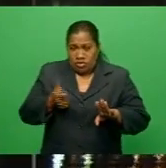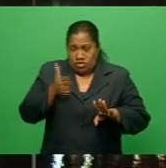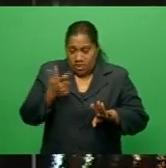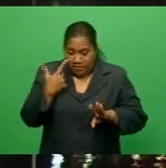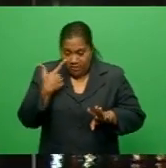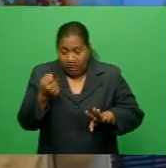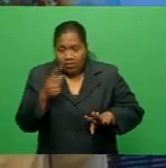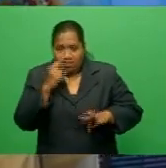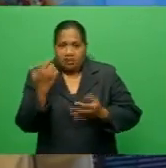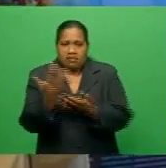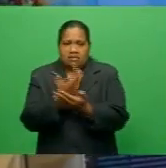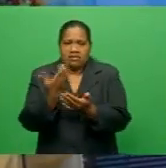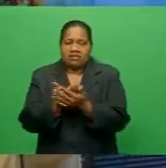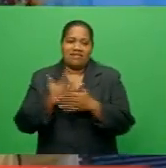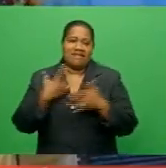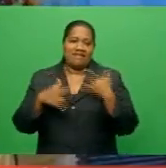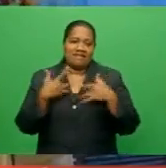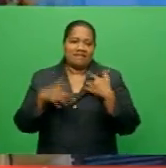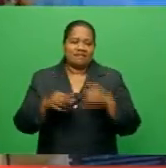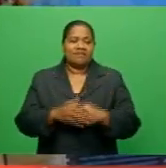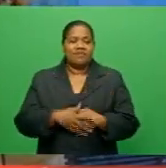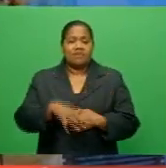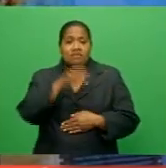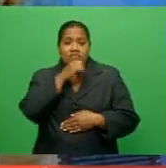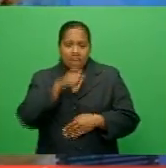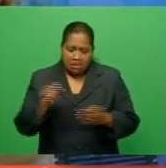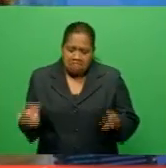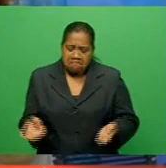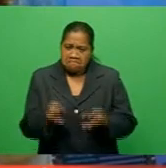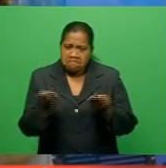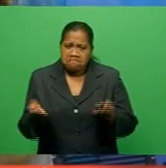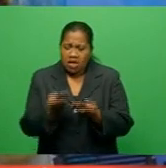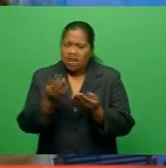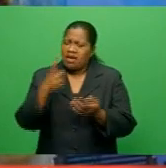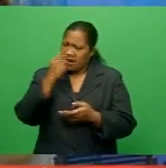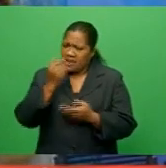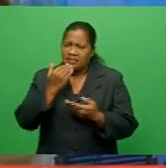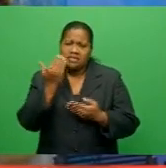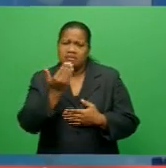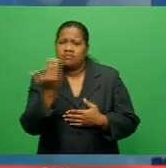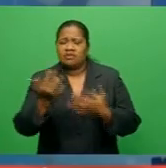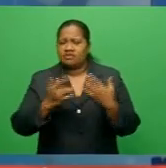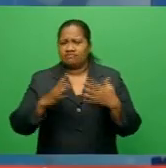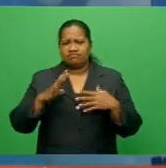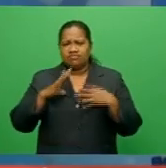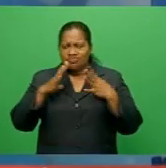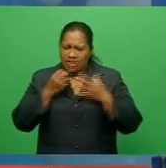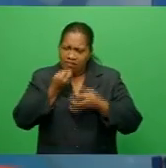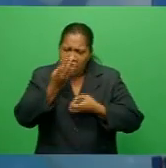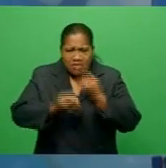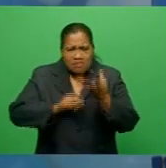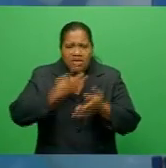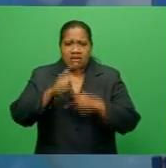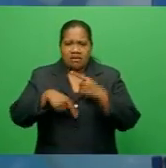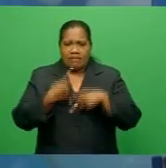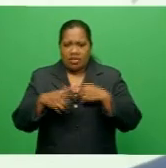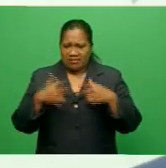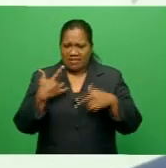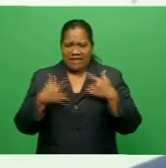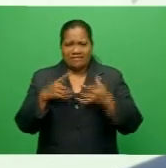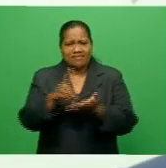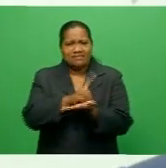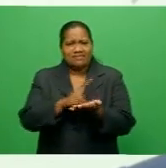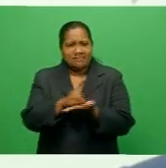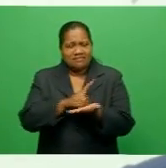reports. Men are being encouraged to speak freely about these life-threatening diseases. I think that psychological